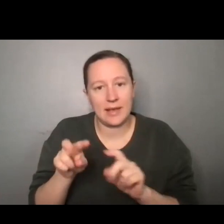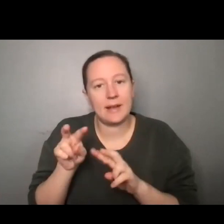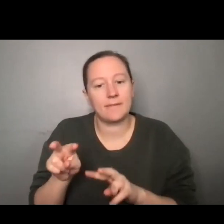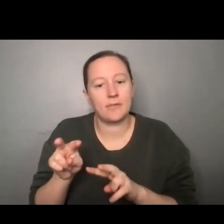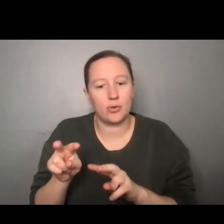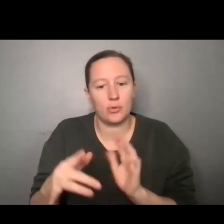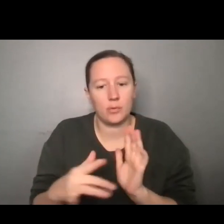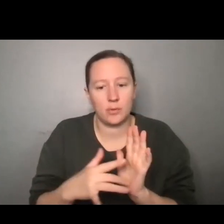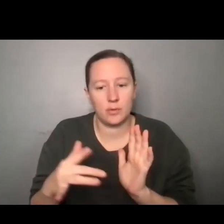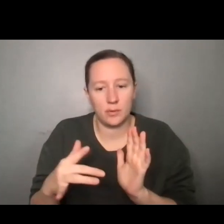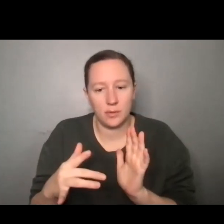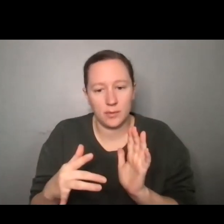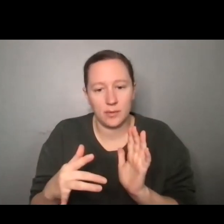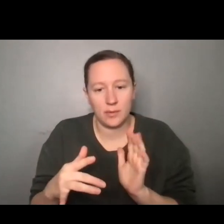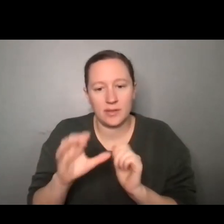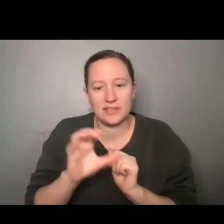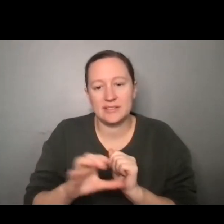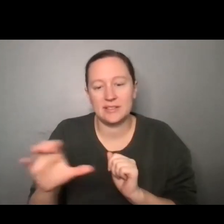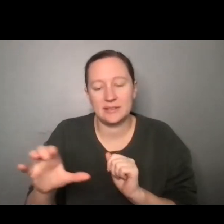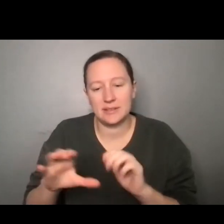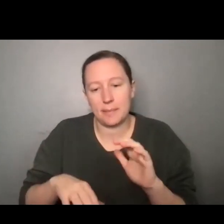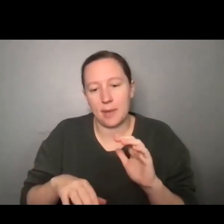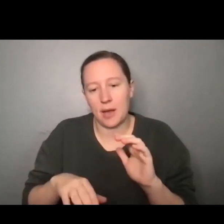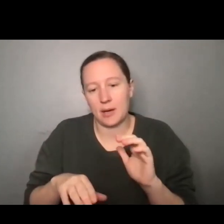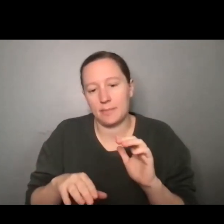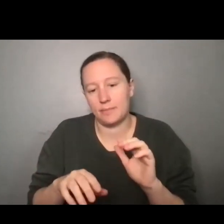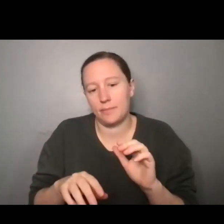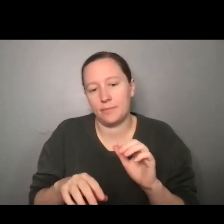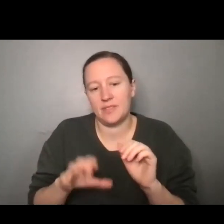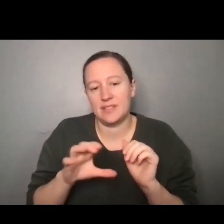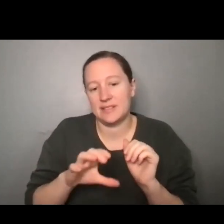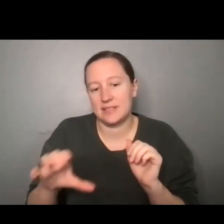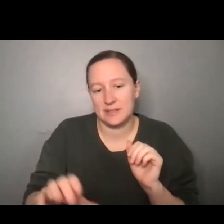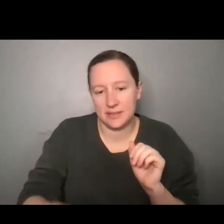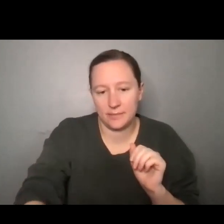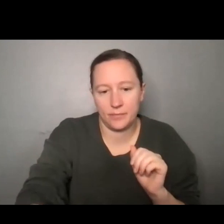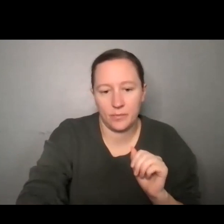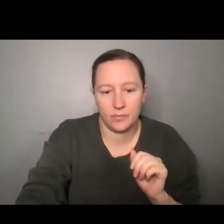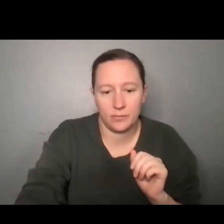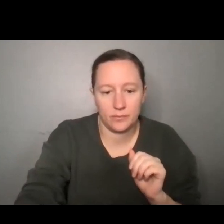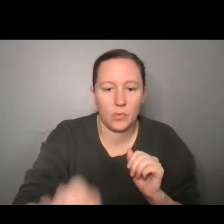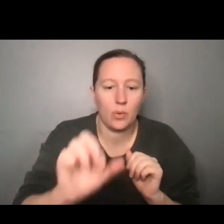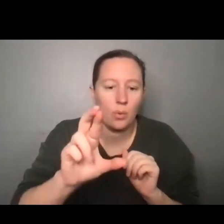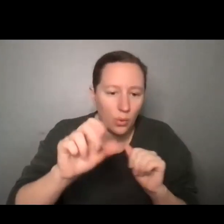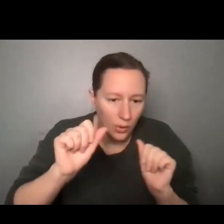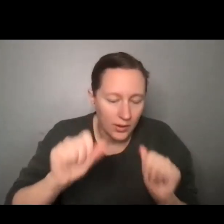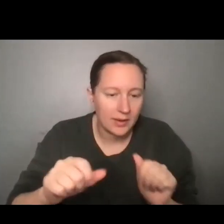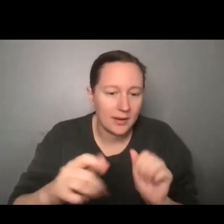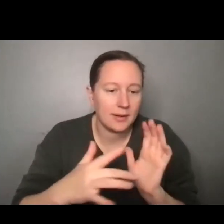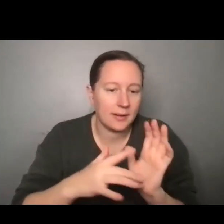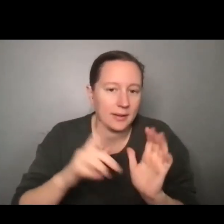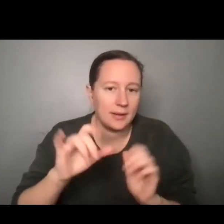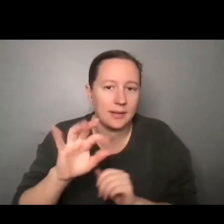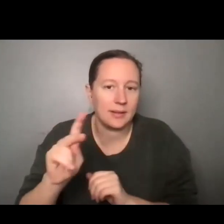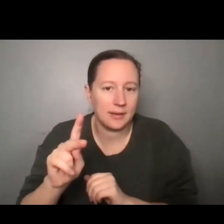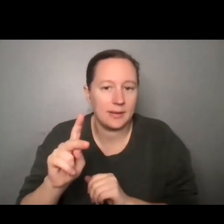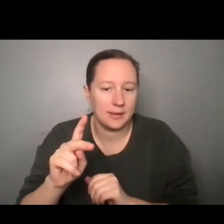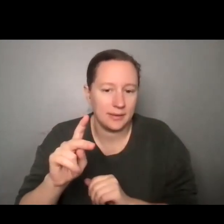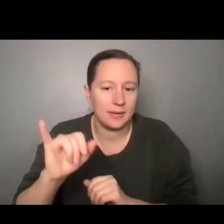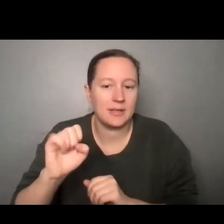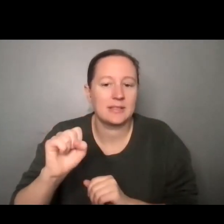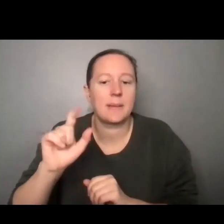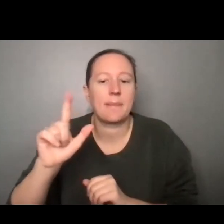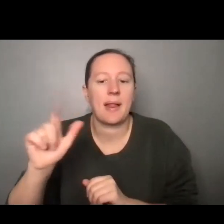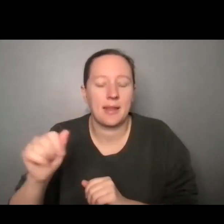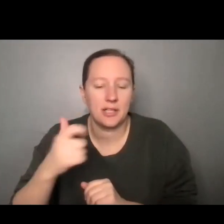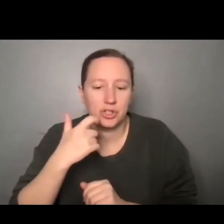clicking the CC bottom at the bottom of the Zoom toolbar, or you can also click the link that my colleague Isabella has just